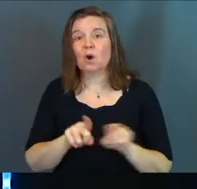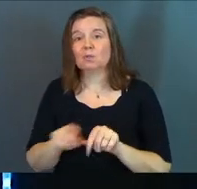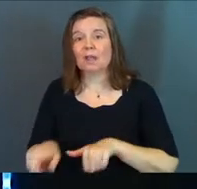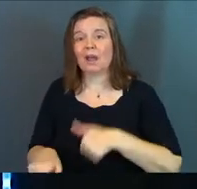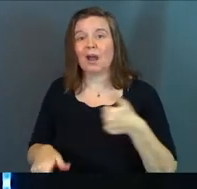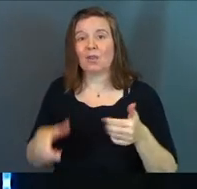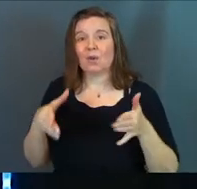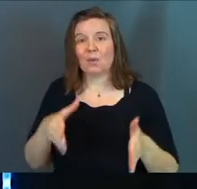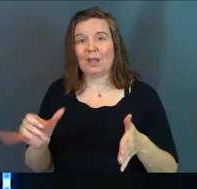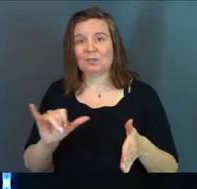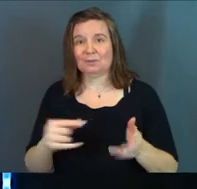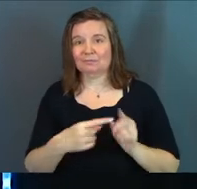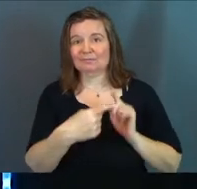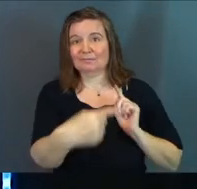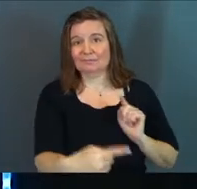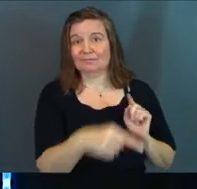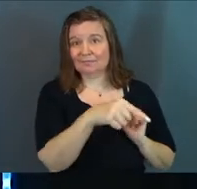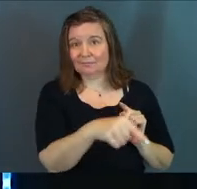the other way.